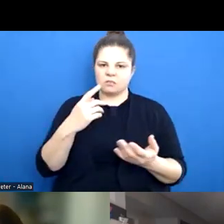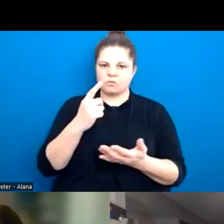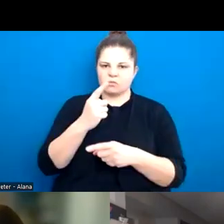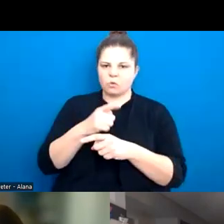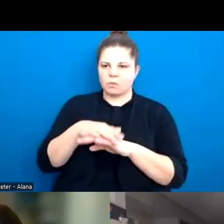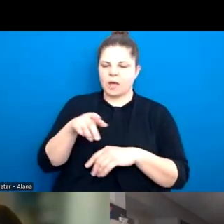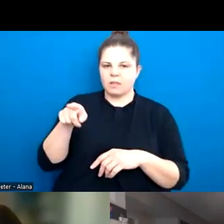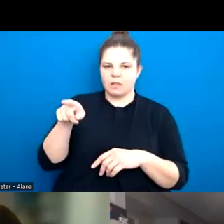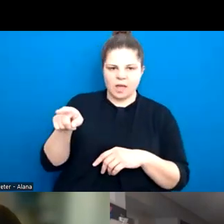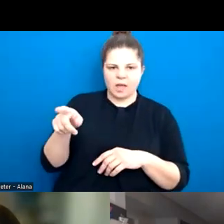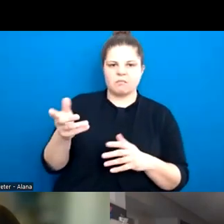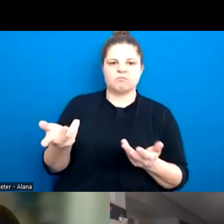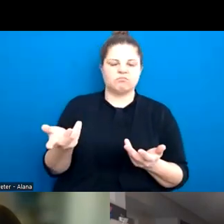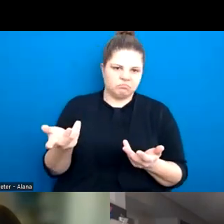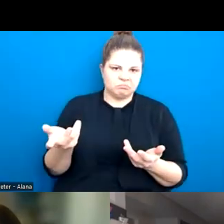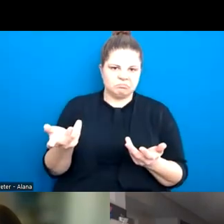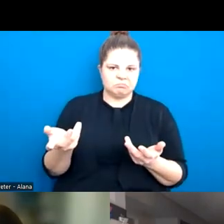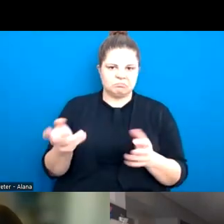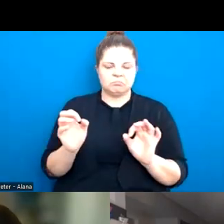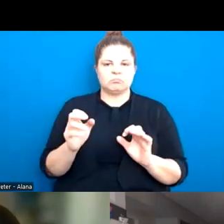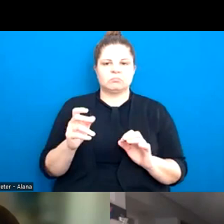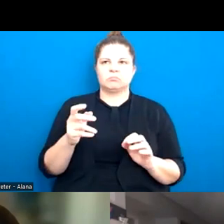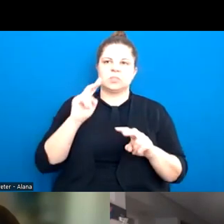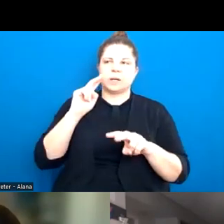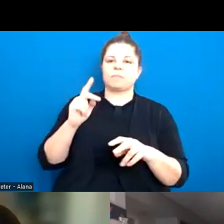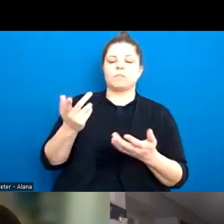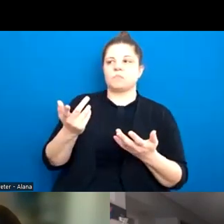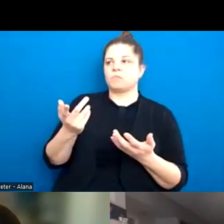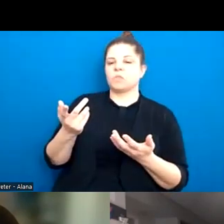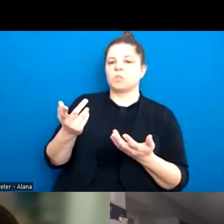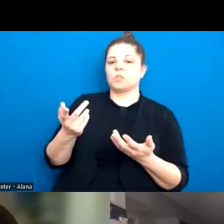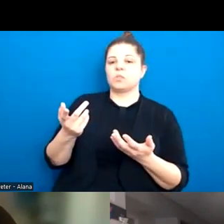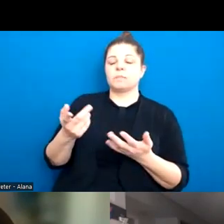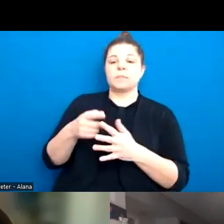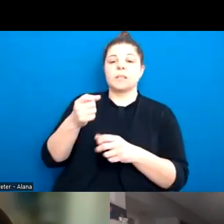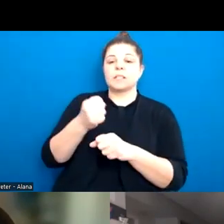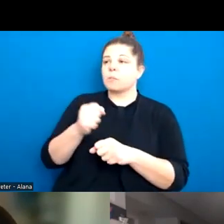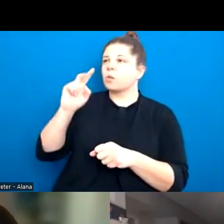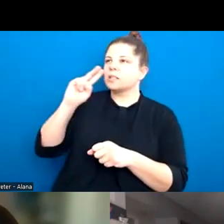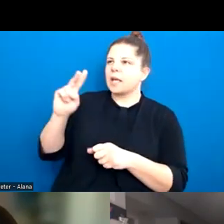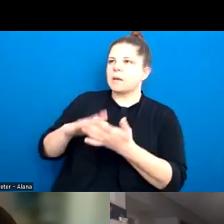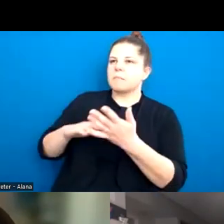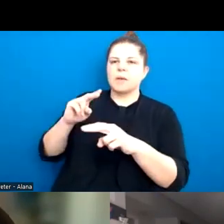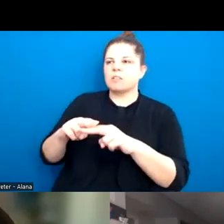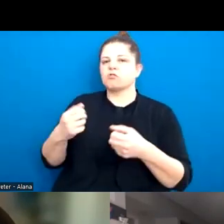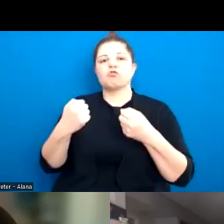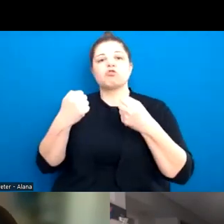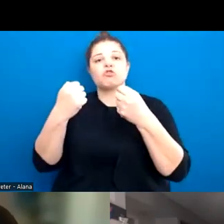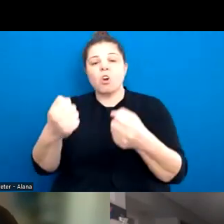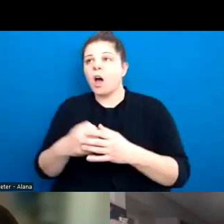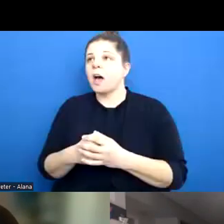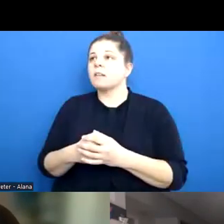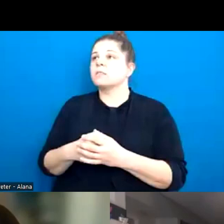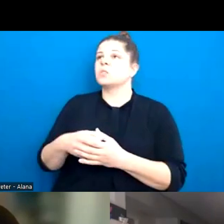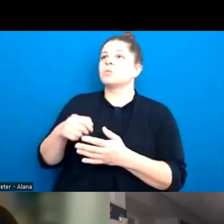being modeled to children every day, every, like all day, every day, when they see their parents interact with people in the supermarket and driving cars normally, and they're not blowing up and they're